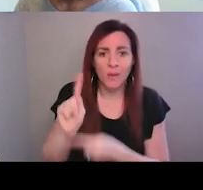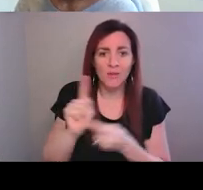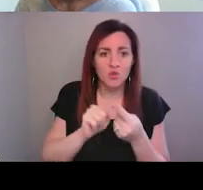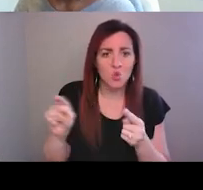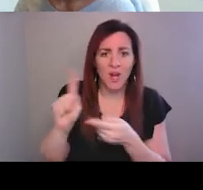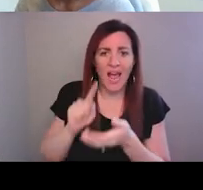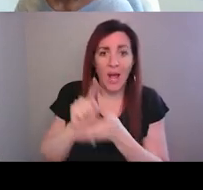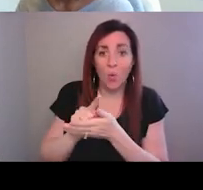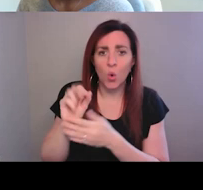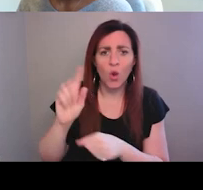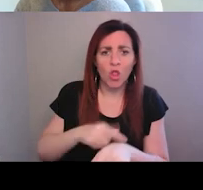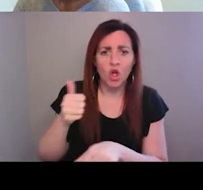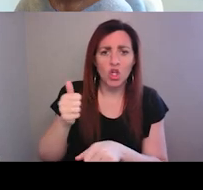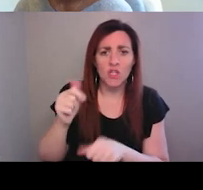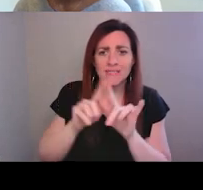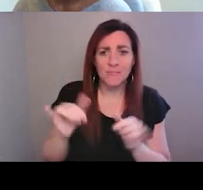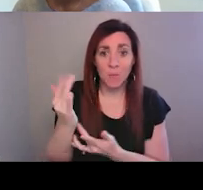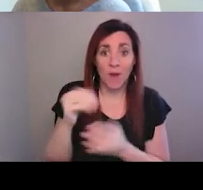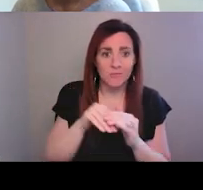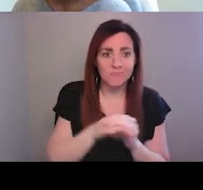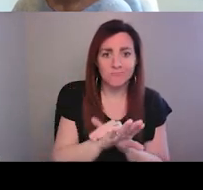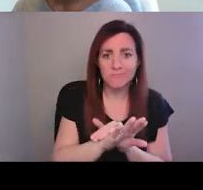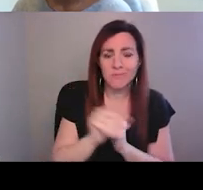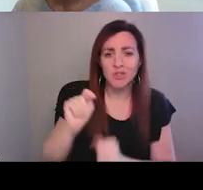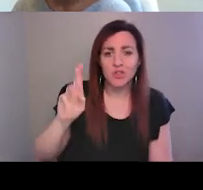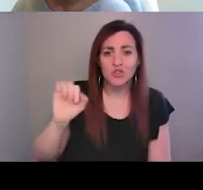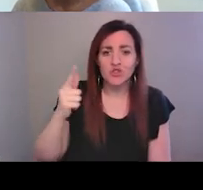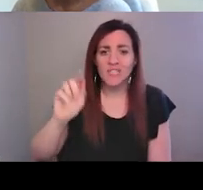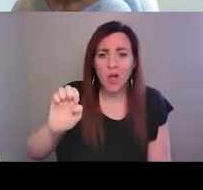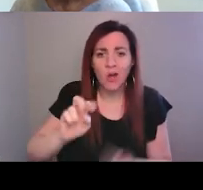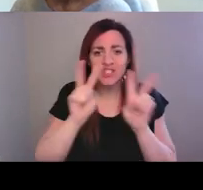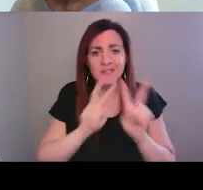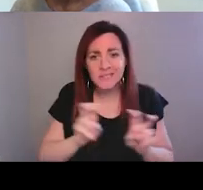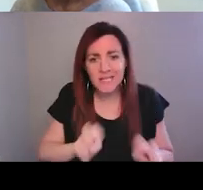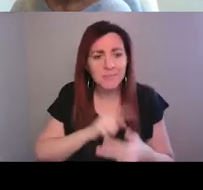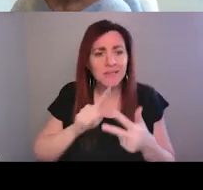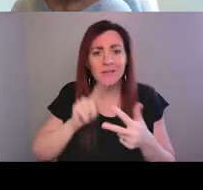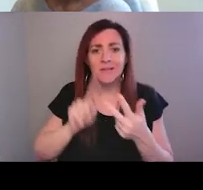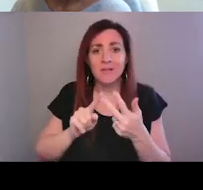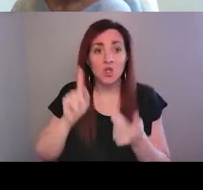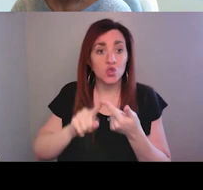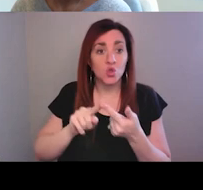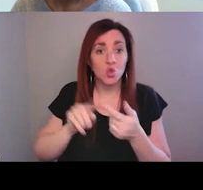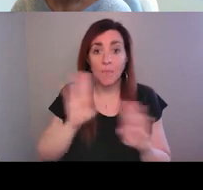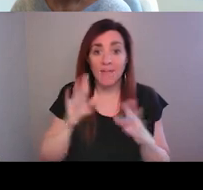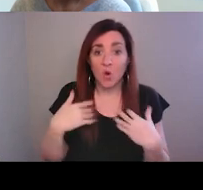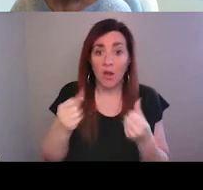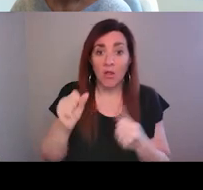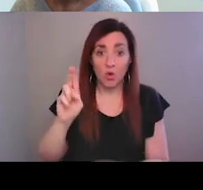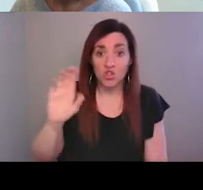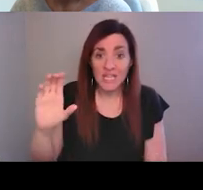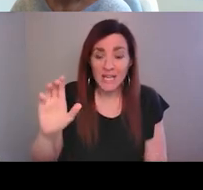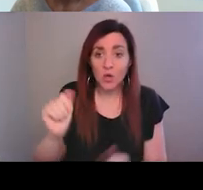longer, while they're waiting for them to, to enter in through triage and assessment into the behavioral health urgent care with